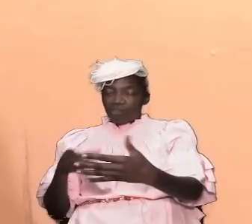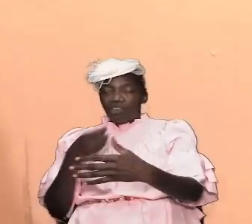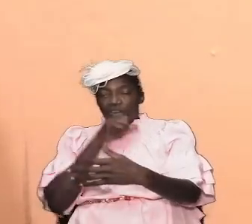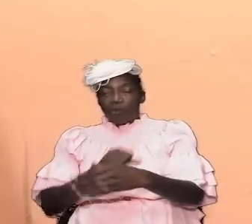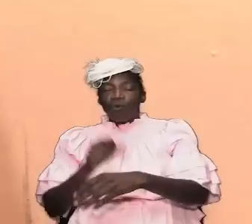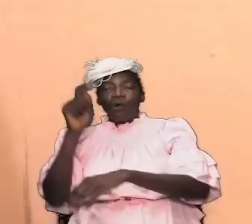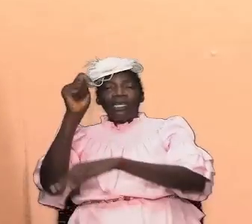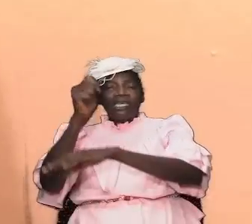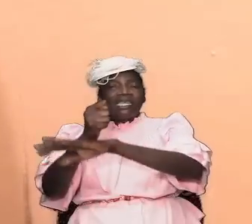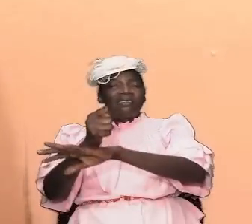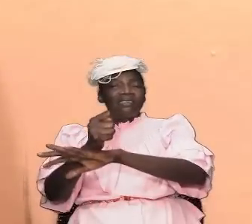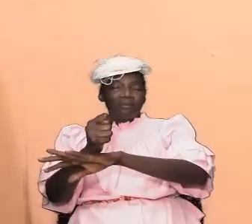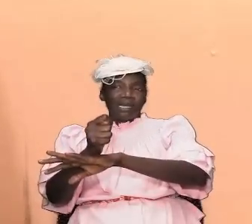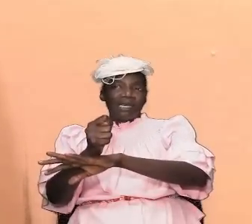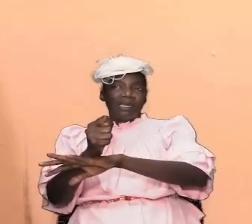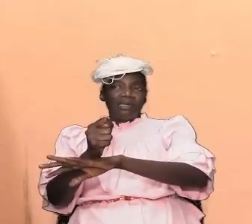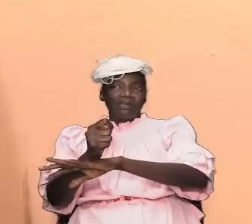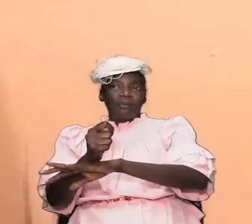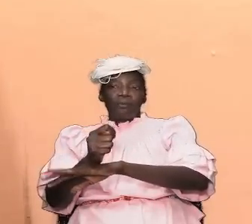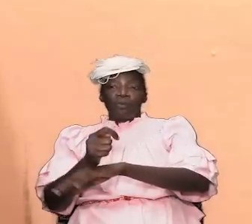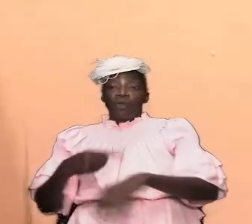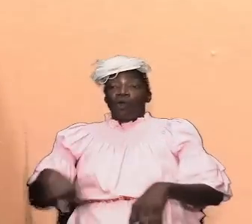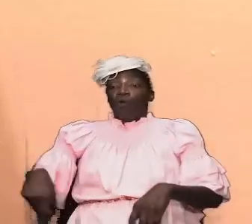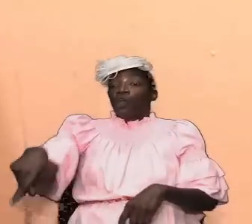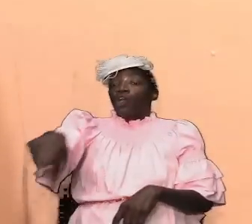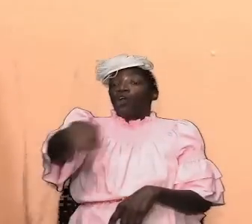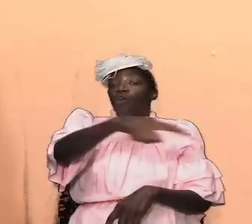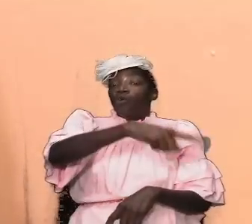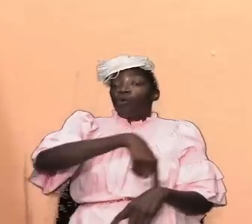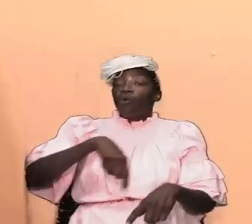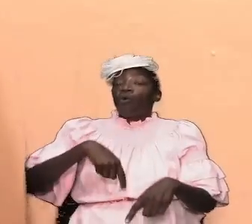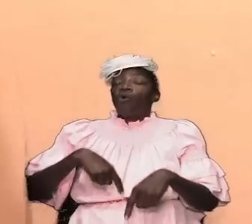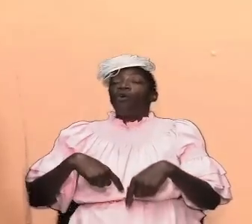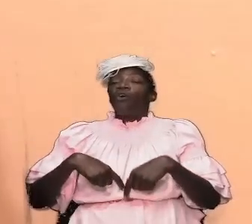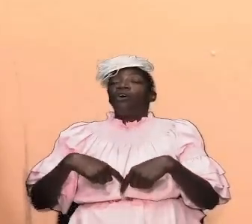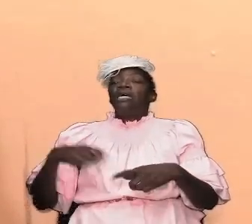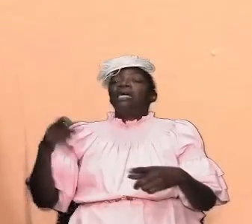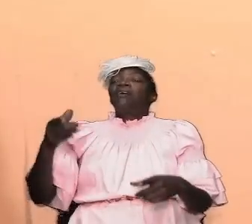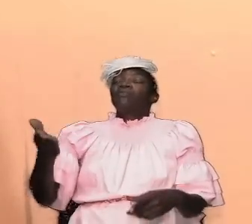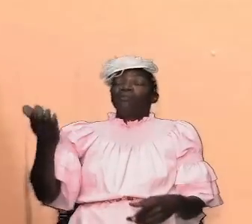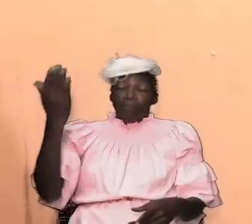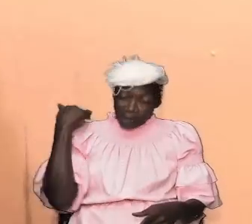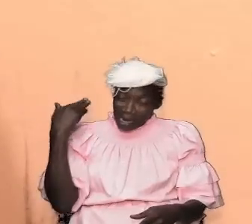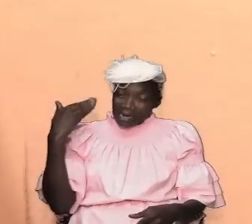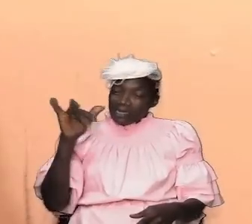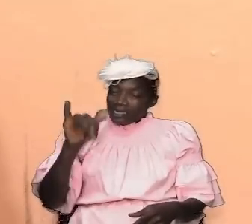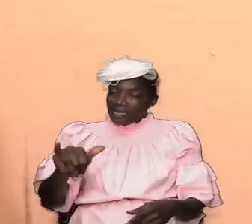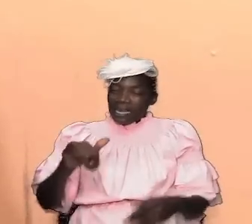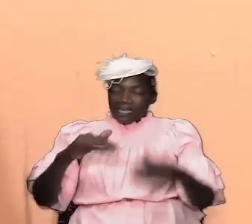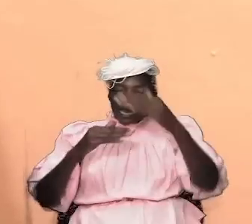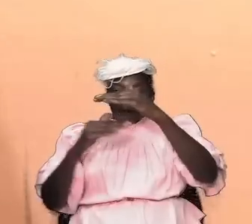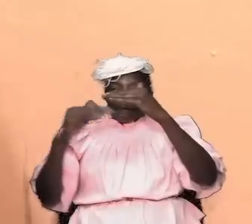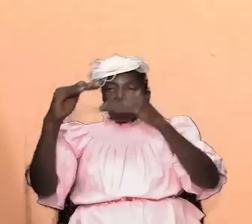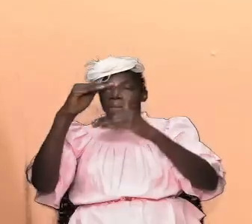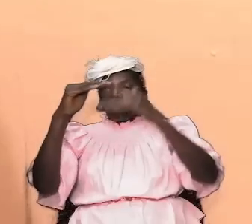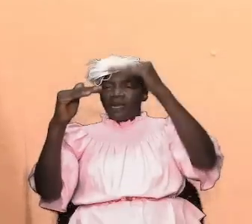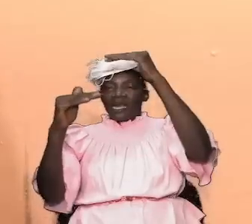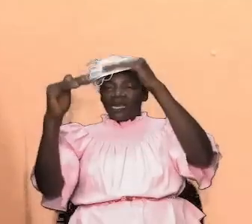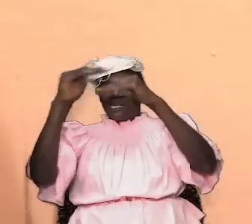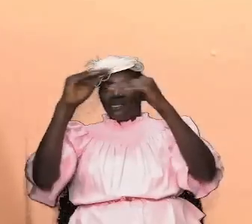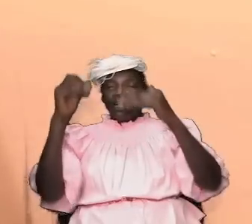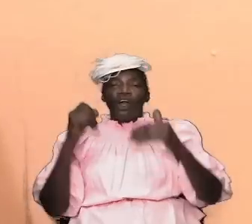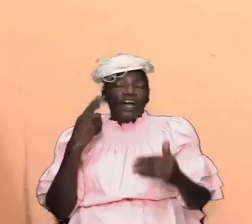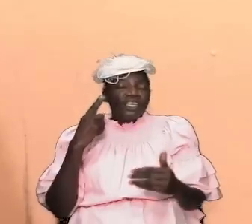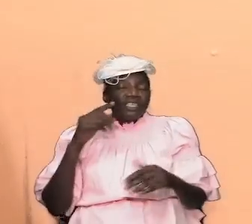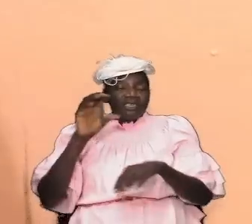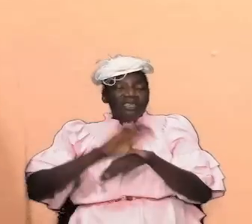and we are going to go right back to that so that we can build from there and we can understand that the church is